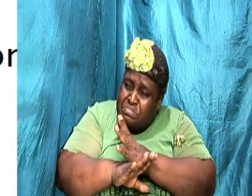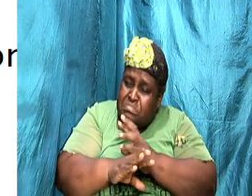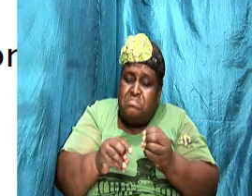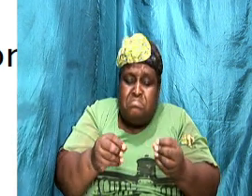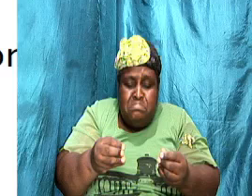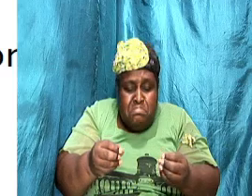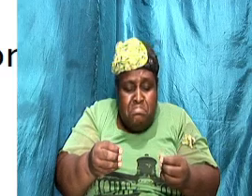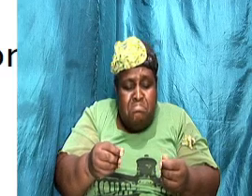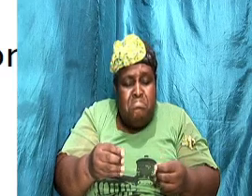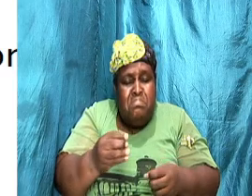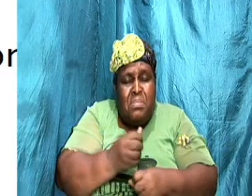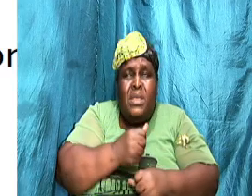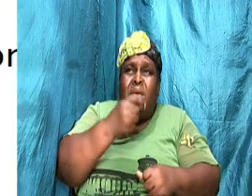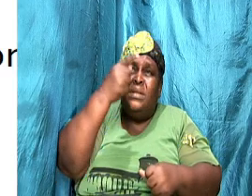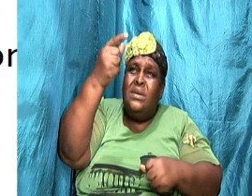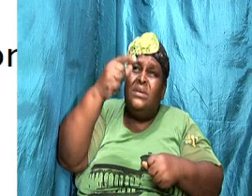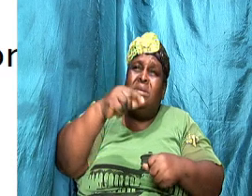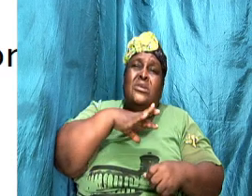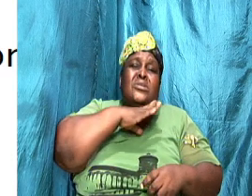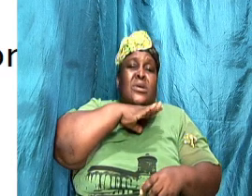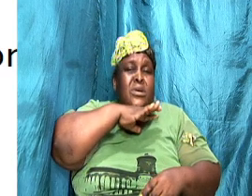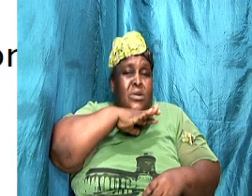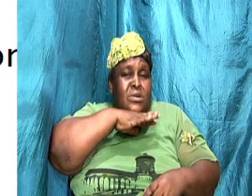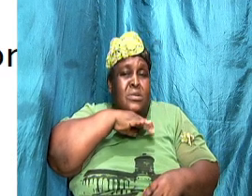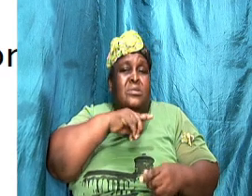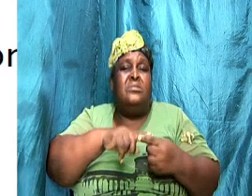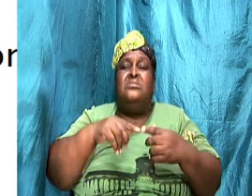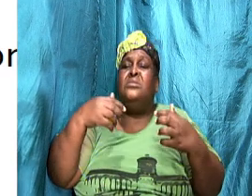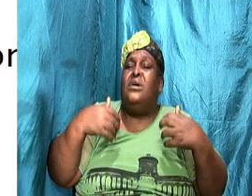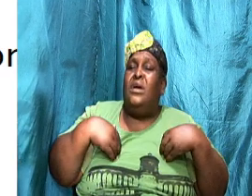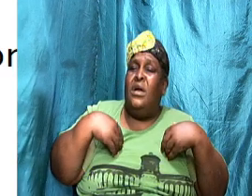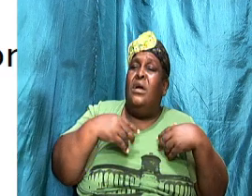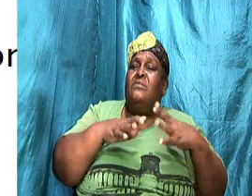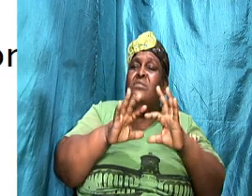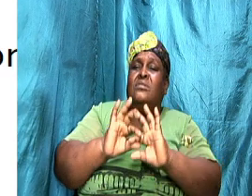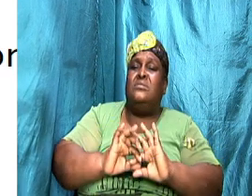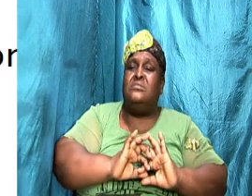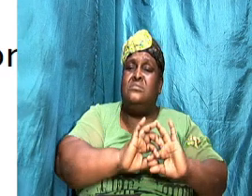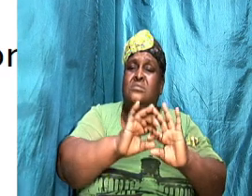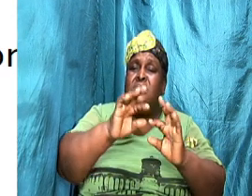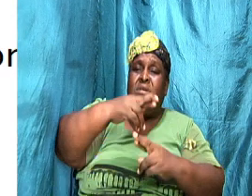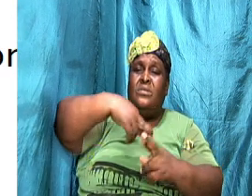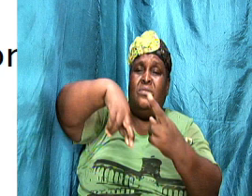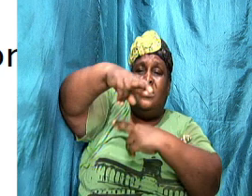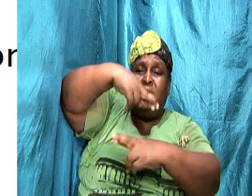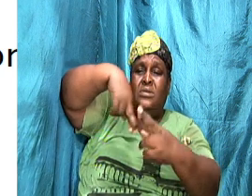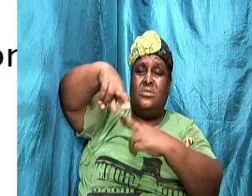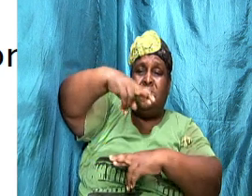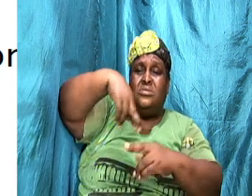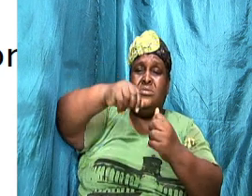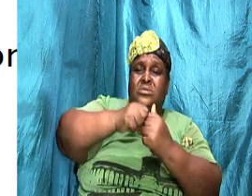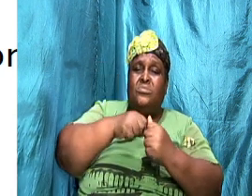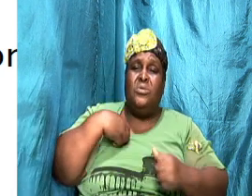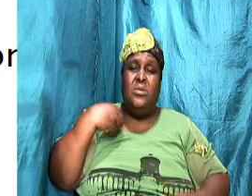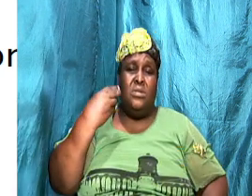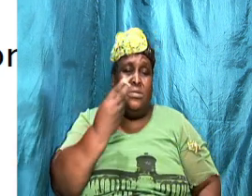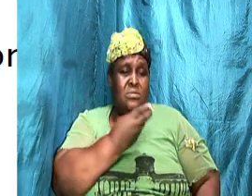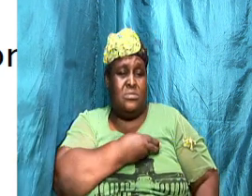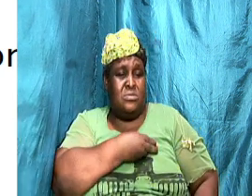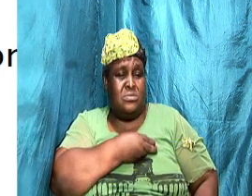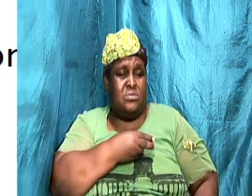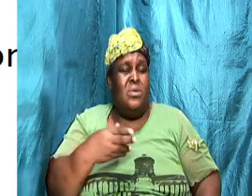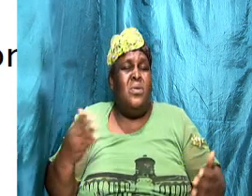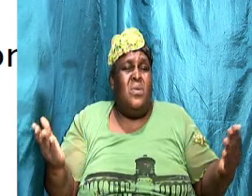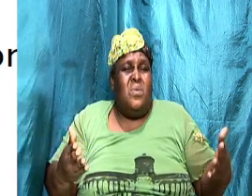dirty to have a relationship with us what is it that you are willing to do to make